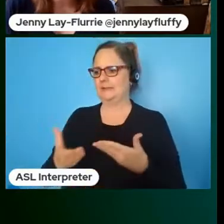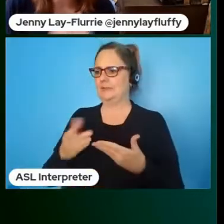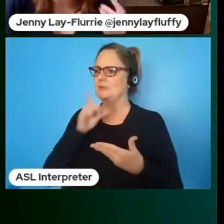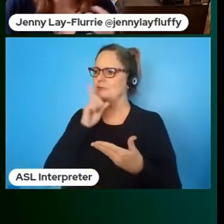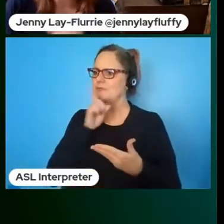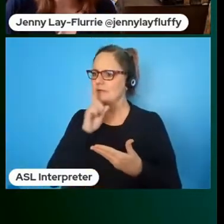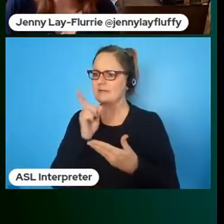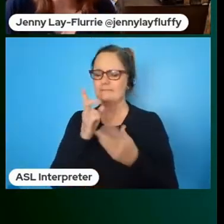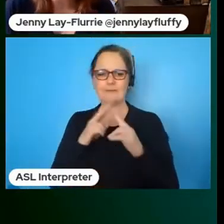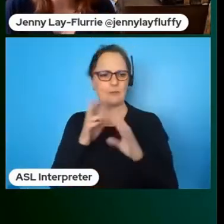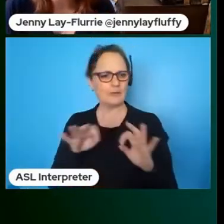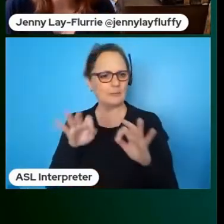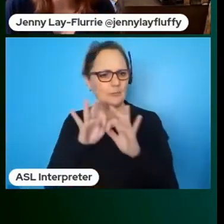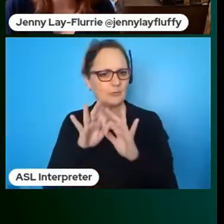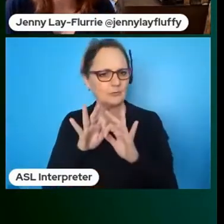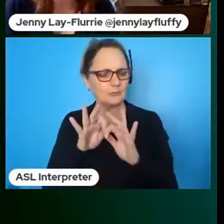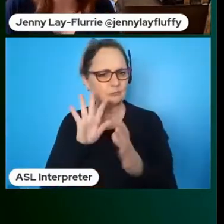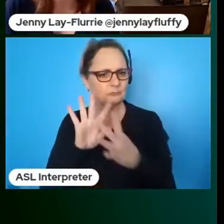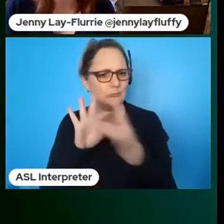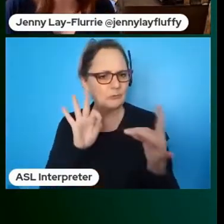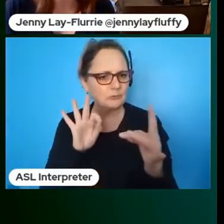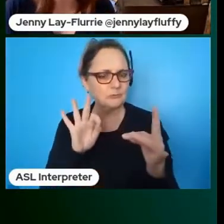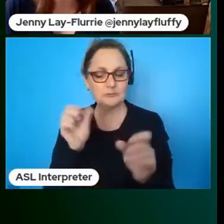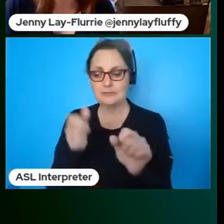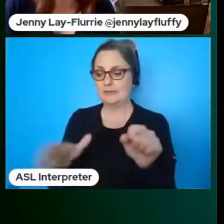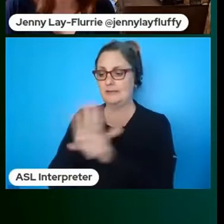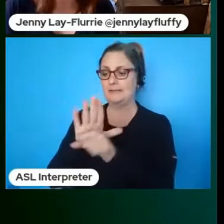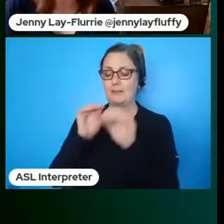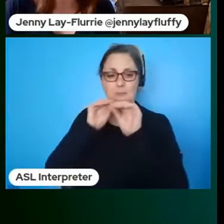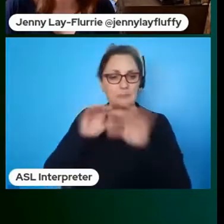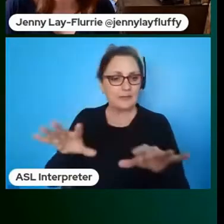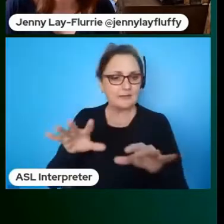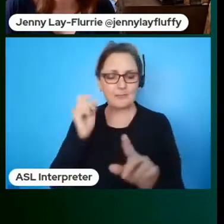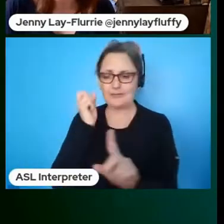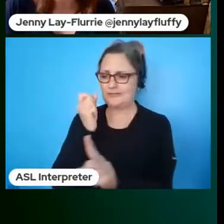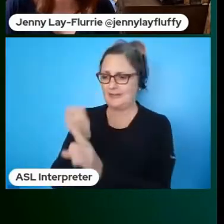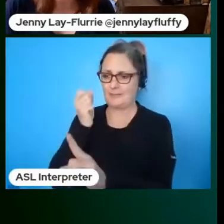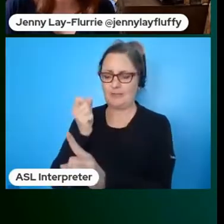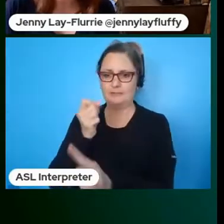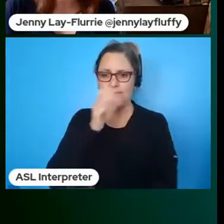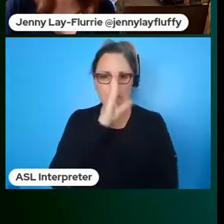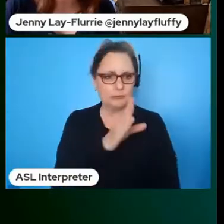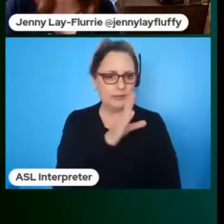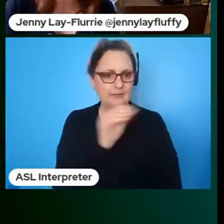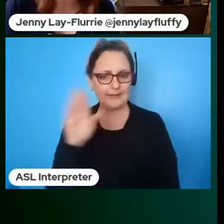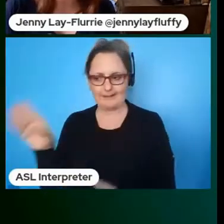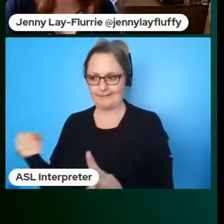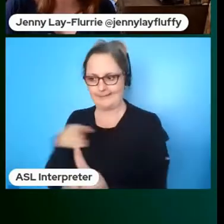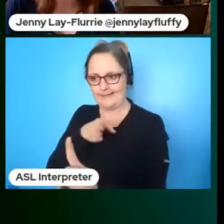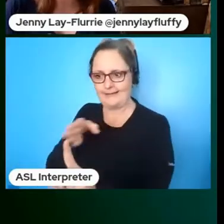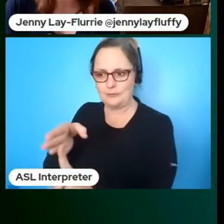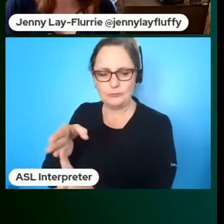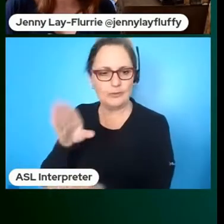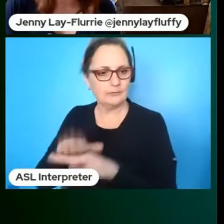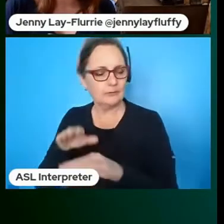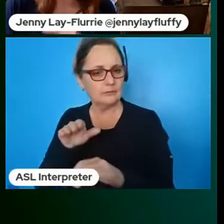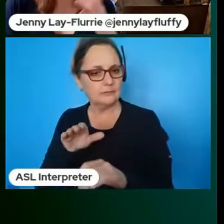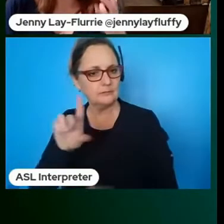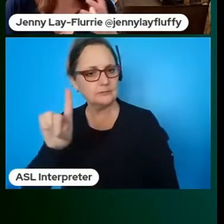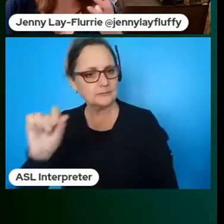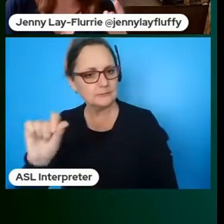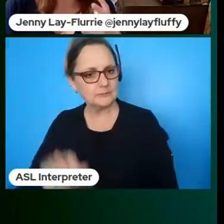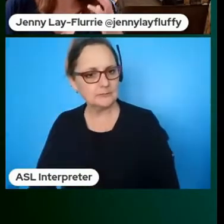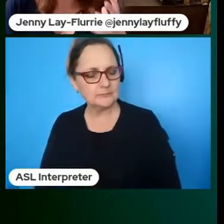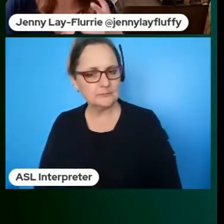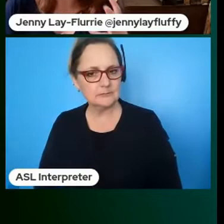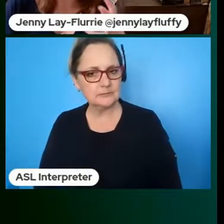one is that the pandemic clearly has had an impact a direct and an indirect impact uh on disability but